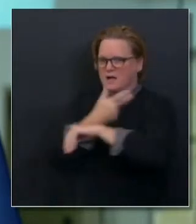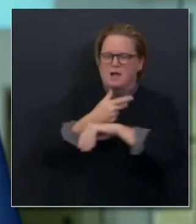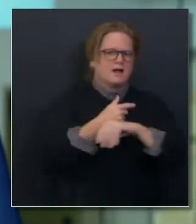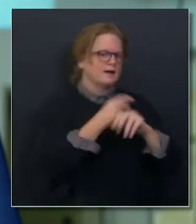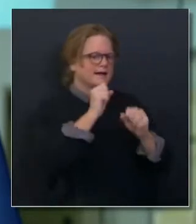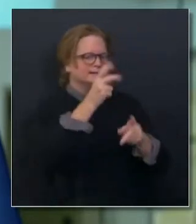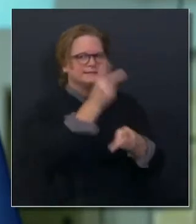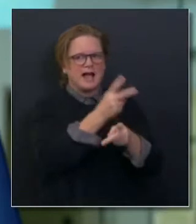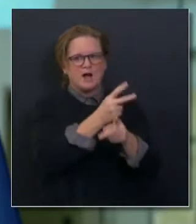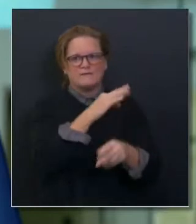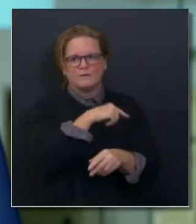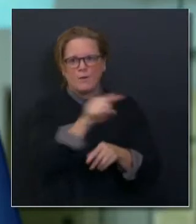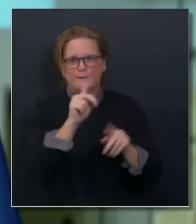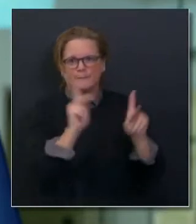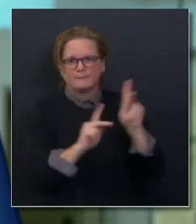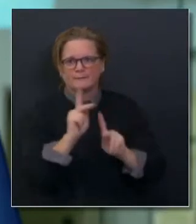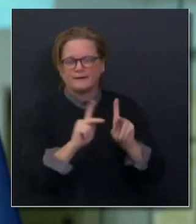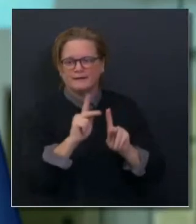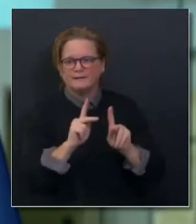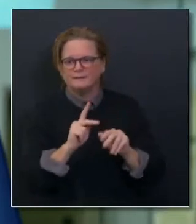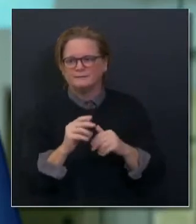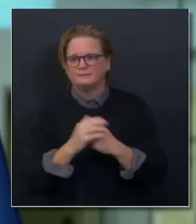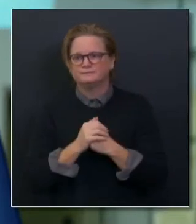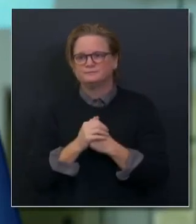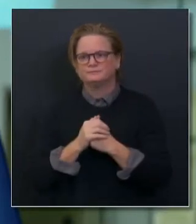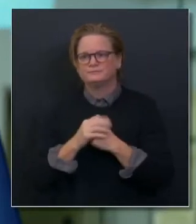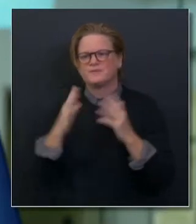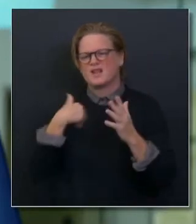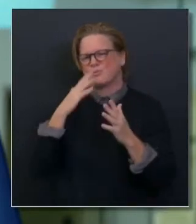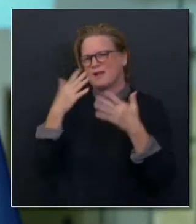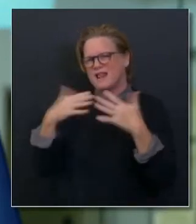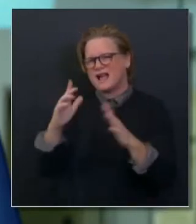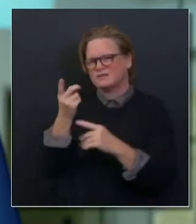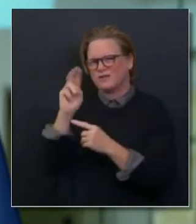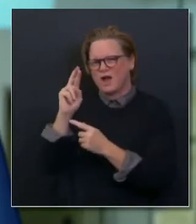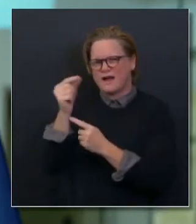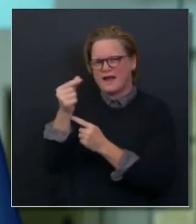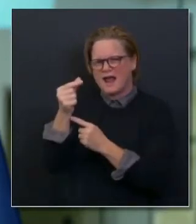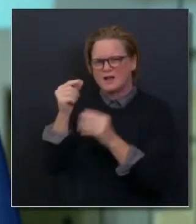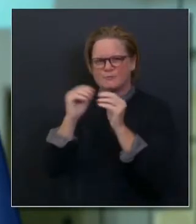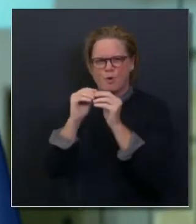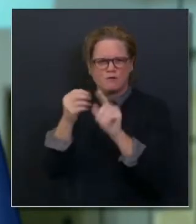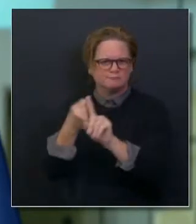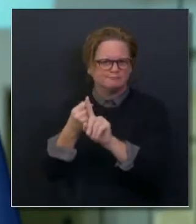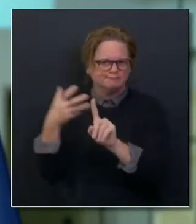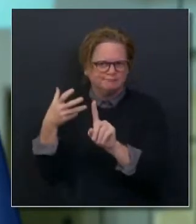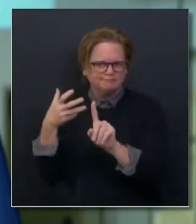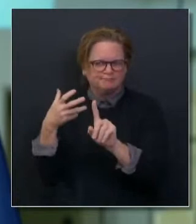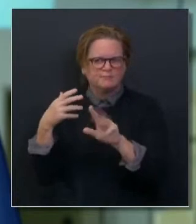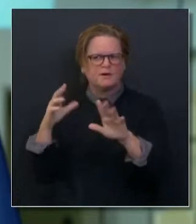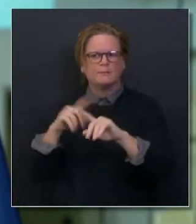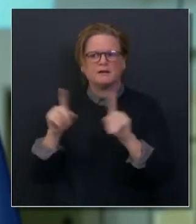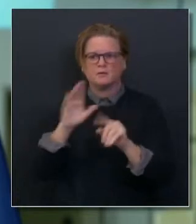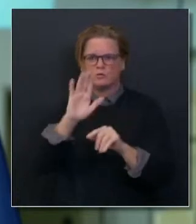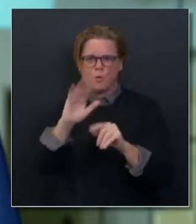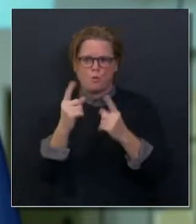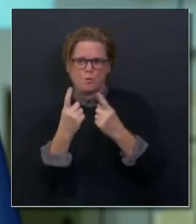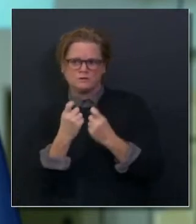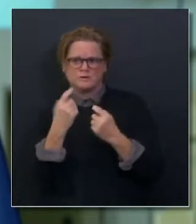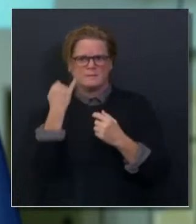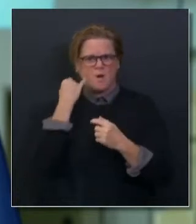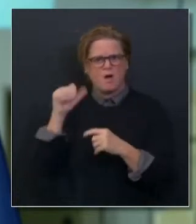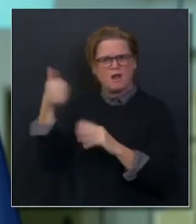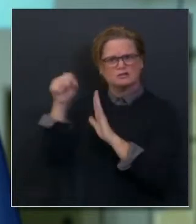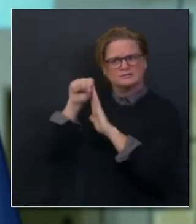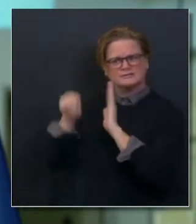Regarding the, and I'll ask Dr. Galley to talk a little bit more about it, the staffing from other states, you know, most other states are in